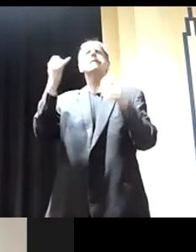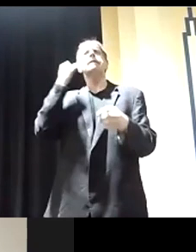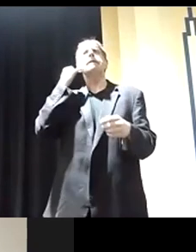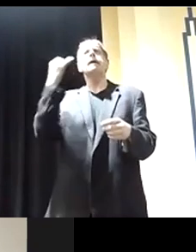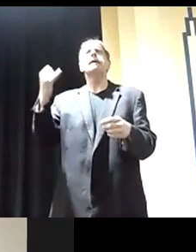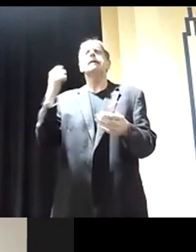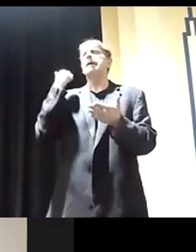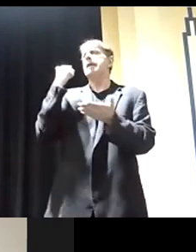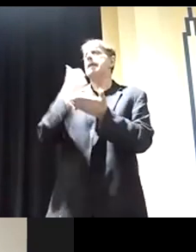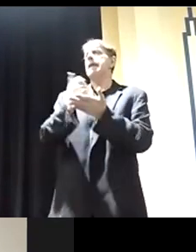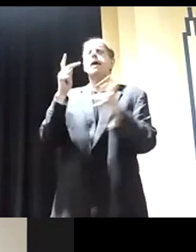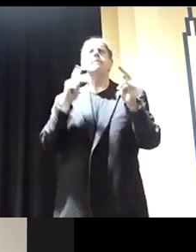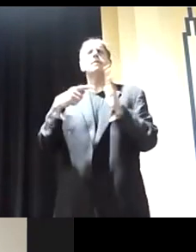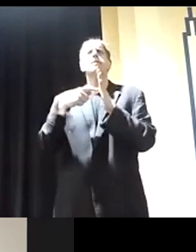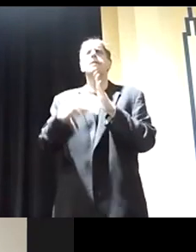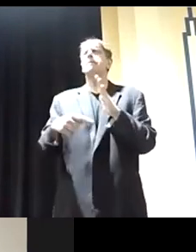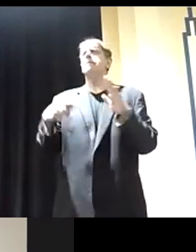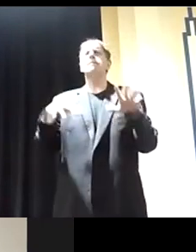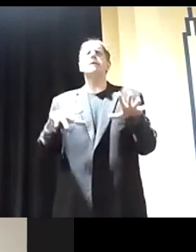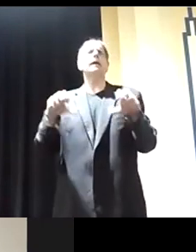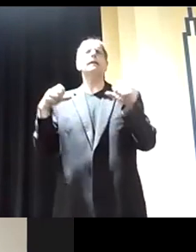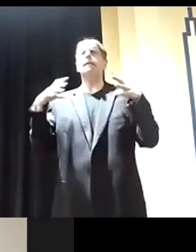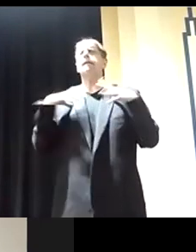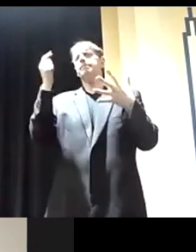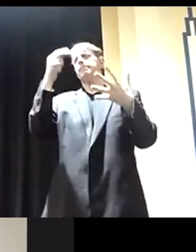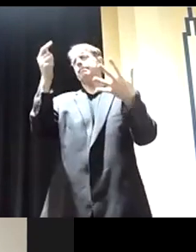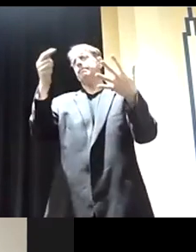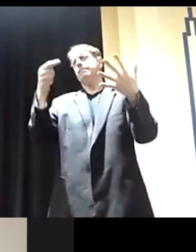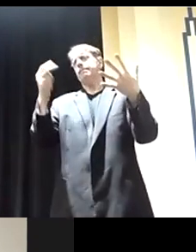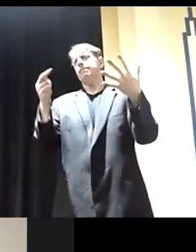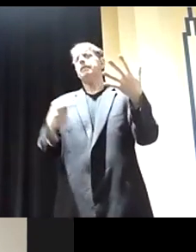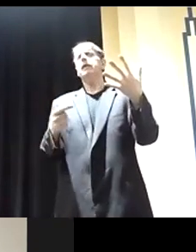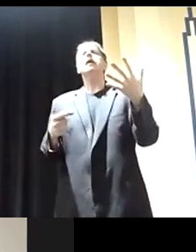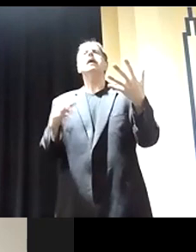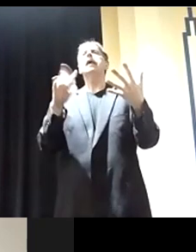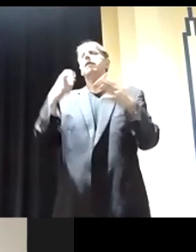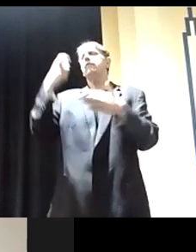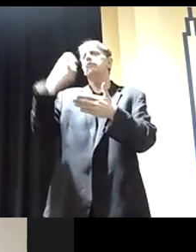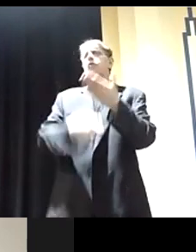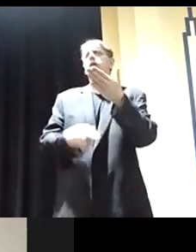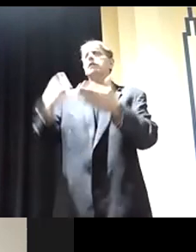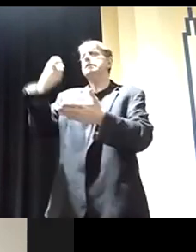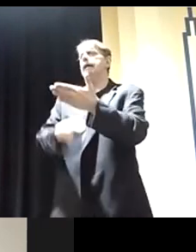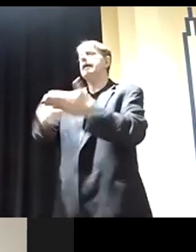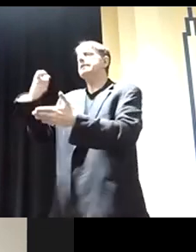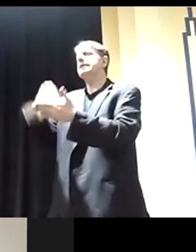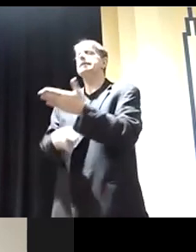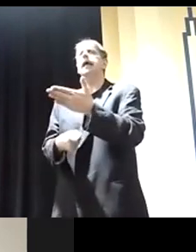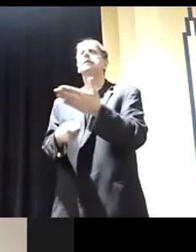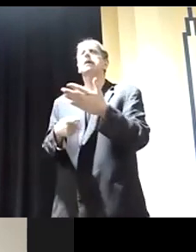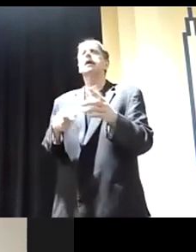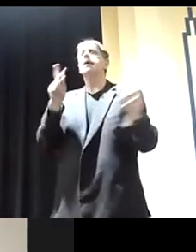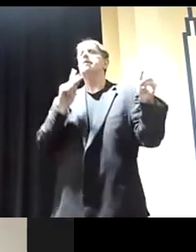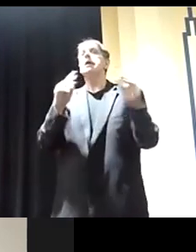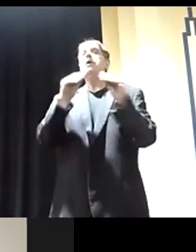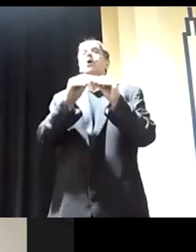with all the things that they need, pay leave, that's that, and the other thing. mean, taxes, if you keep charging people taxes, they lose money, then they can't pay